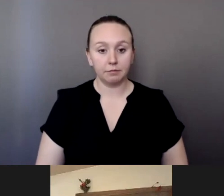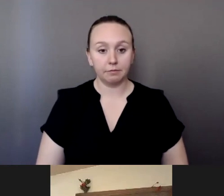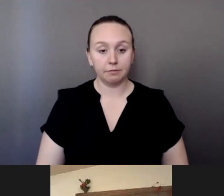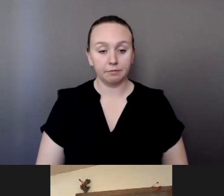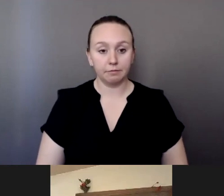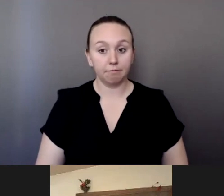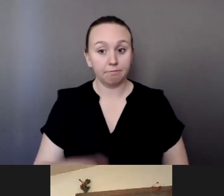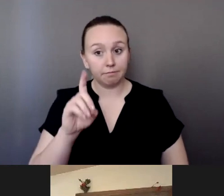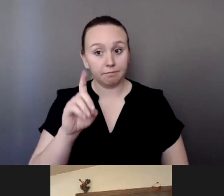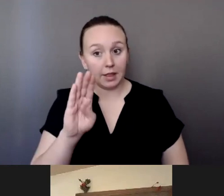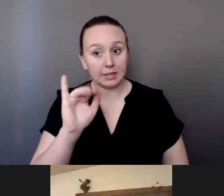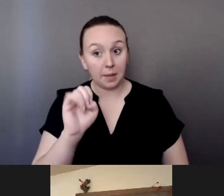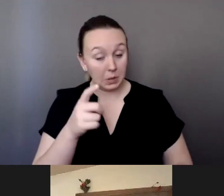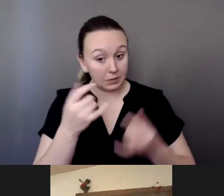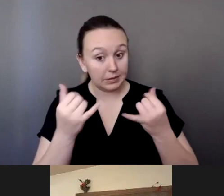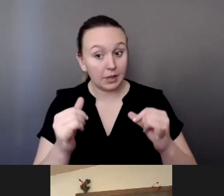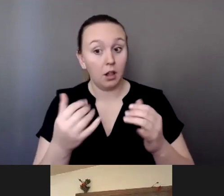Debbie, are you still with us?